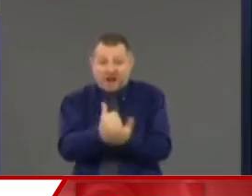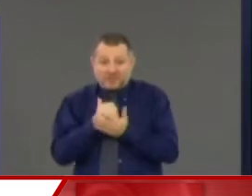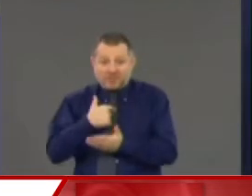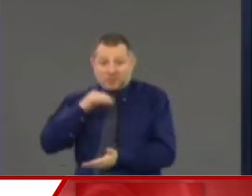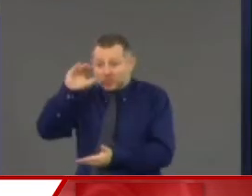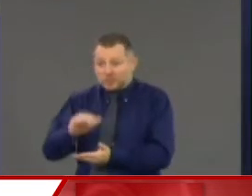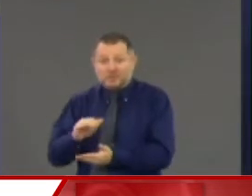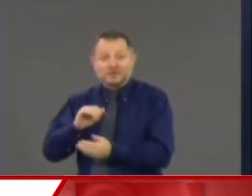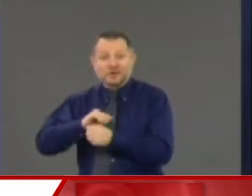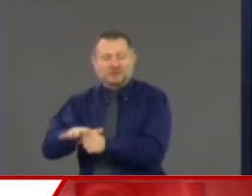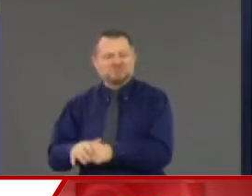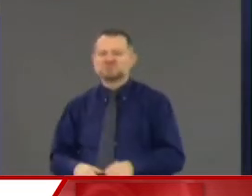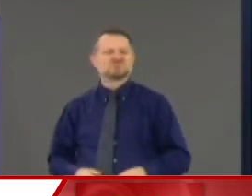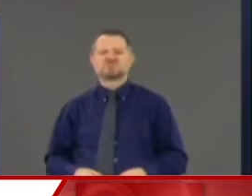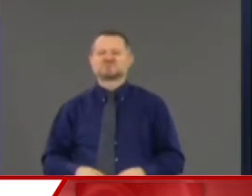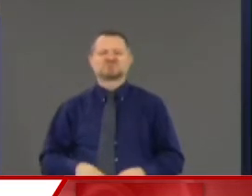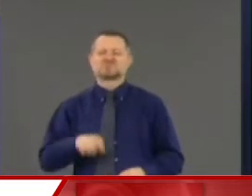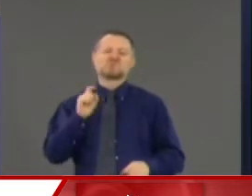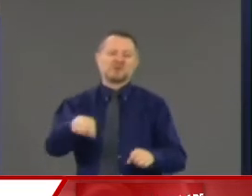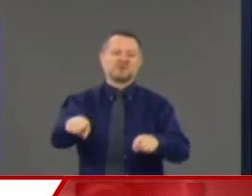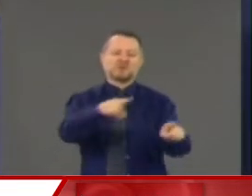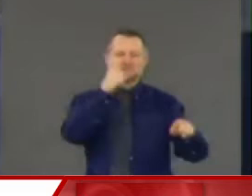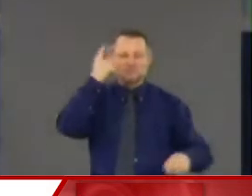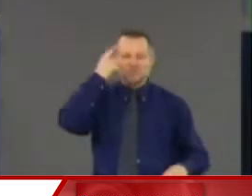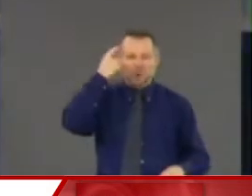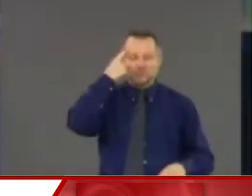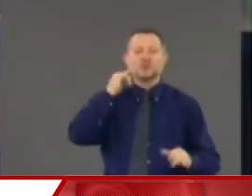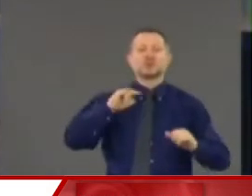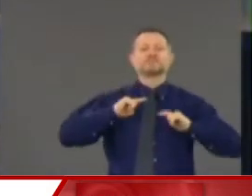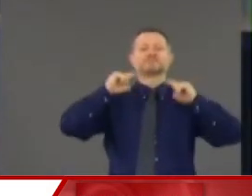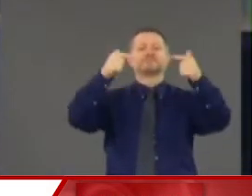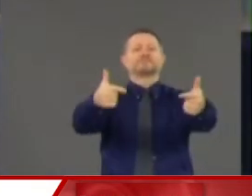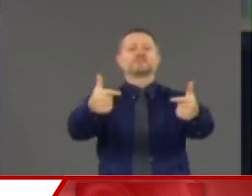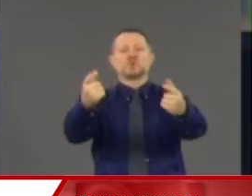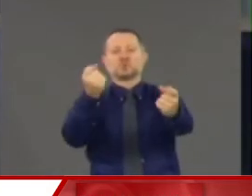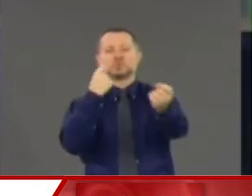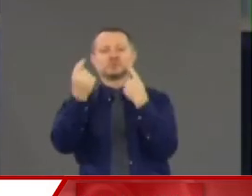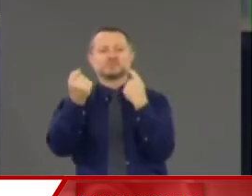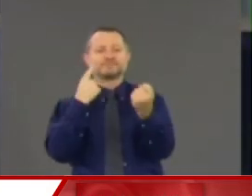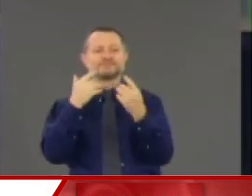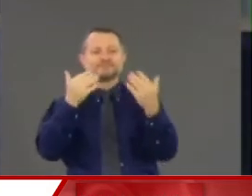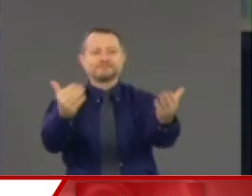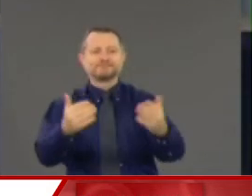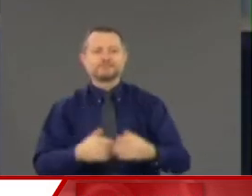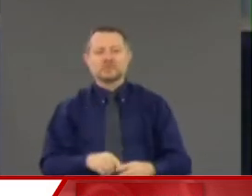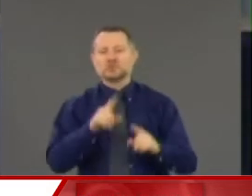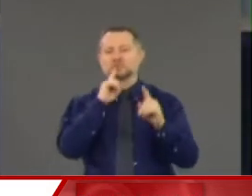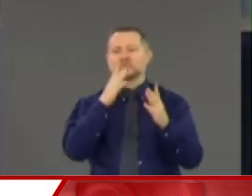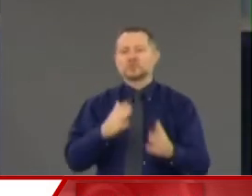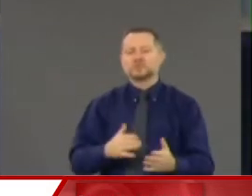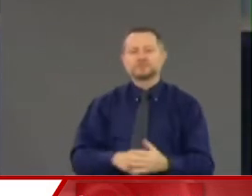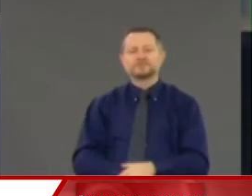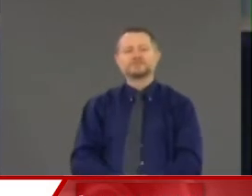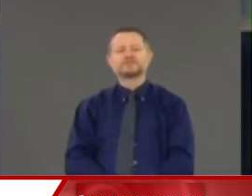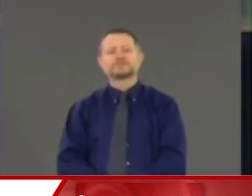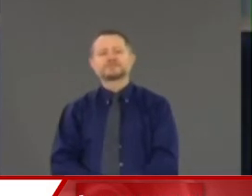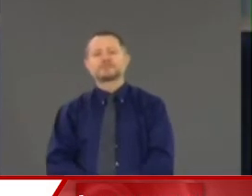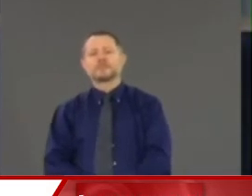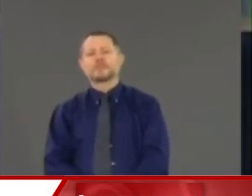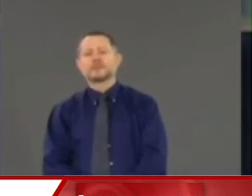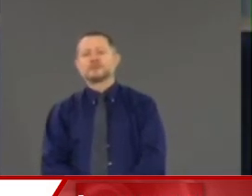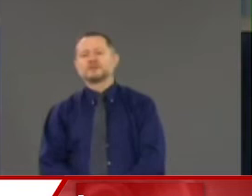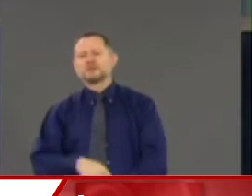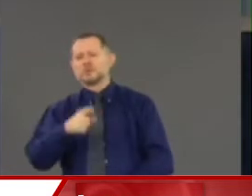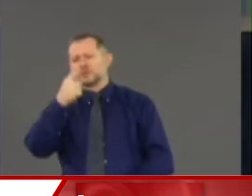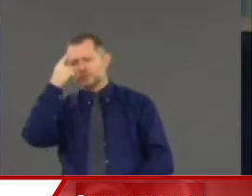We have to be smart. Questions? Governor, do you think this is the NYPD tactics have in any way exacerbated tensions here? I think you'd probably